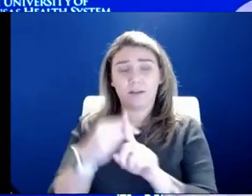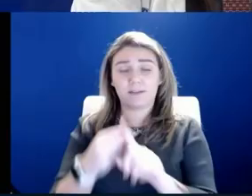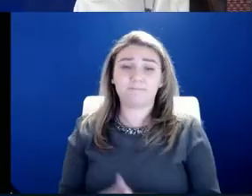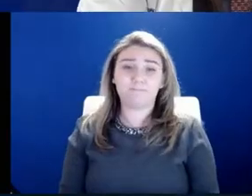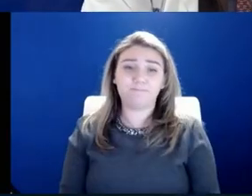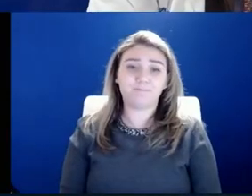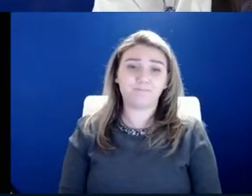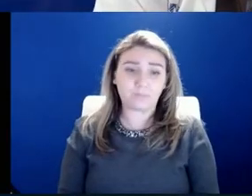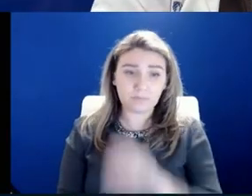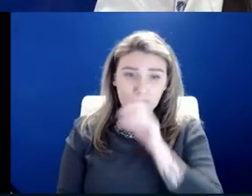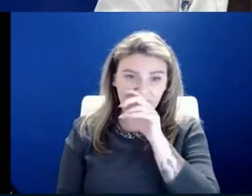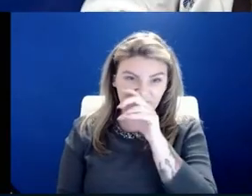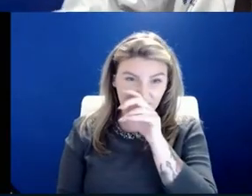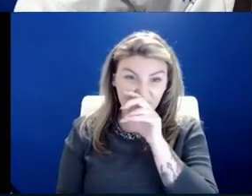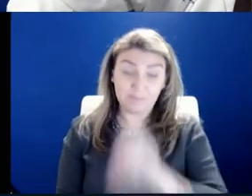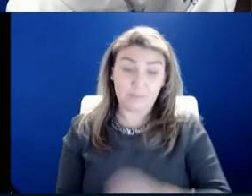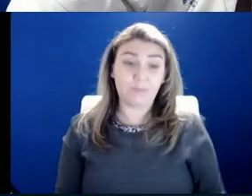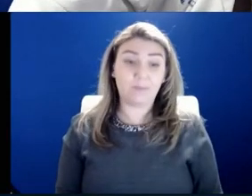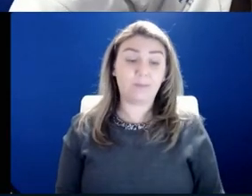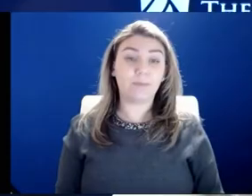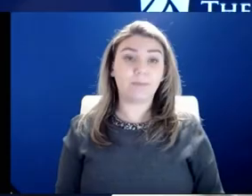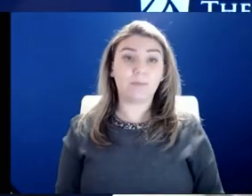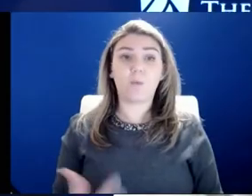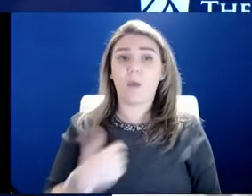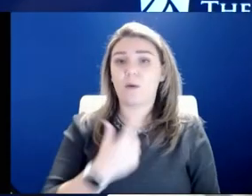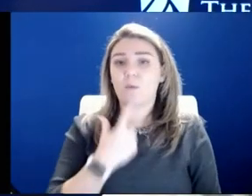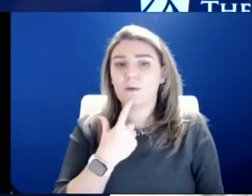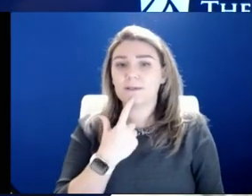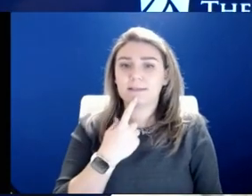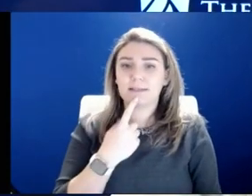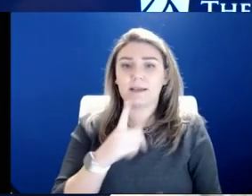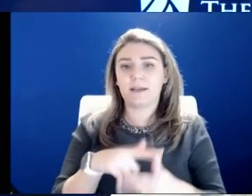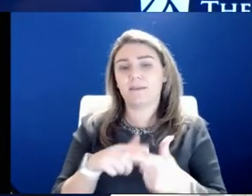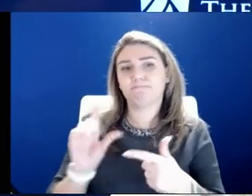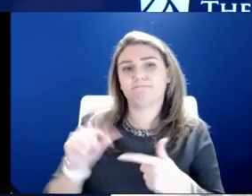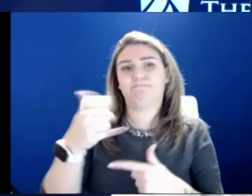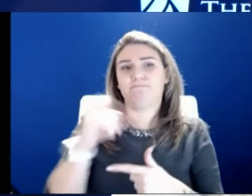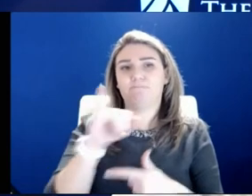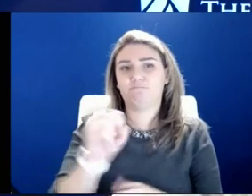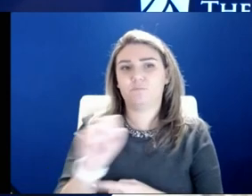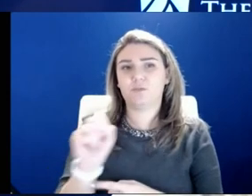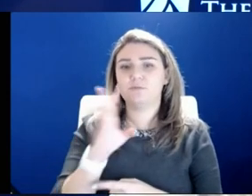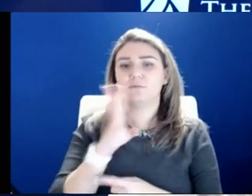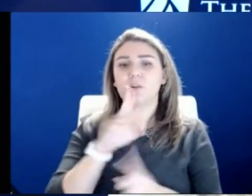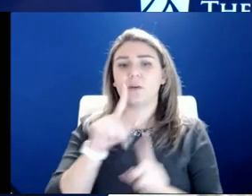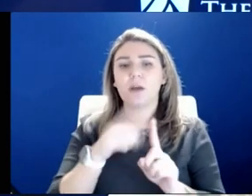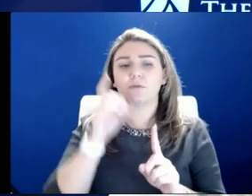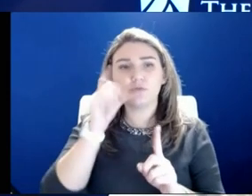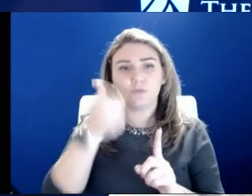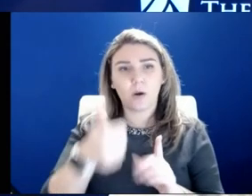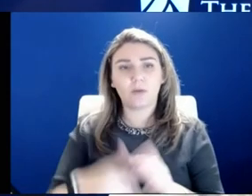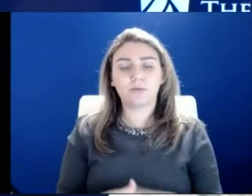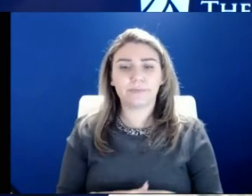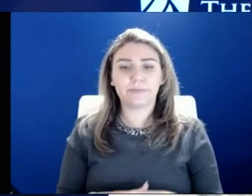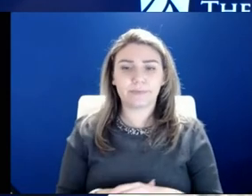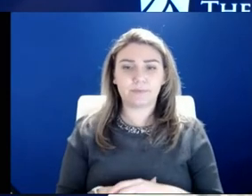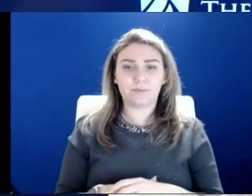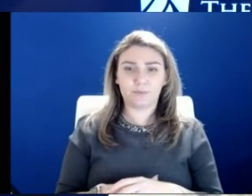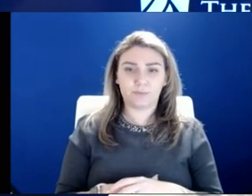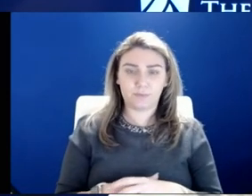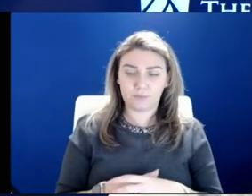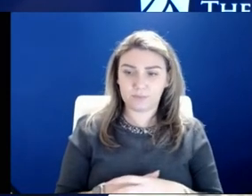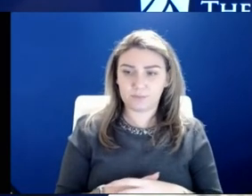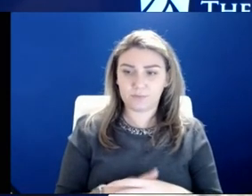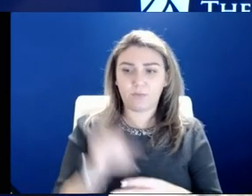You know, here's what I would say, Jess, and then I'm to toss it back to you to talk a little bit about tomorrow. I think one of the things we had a great